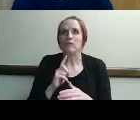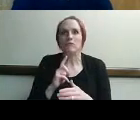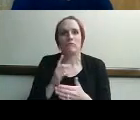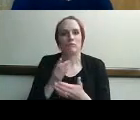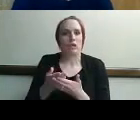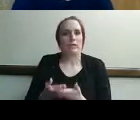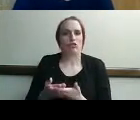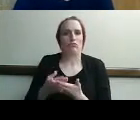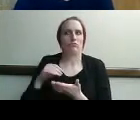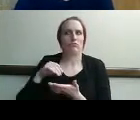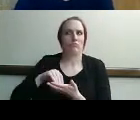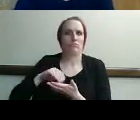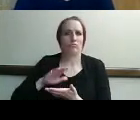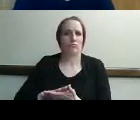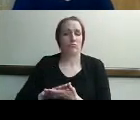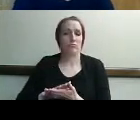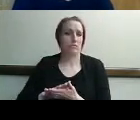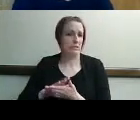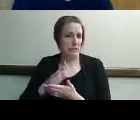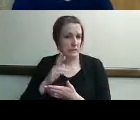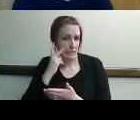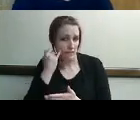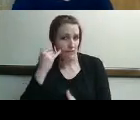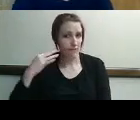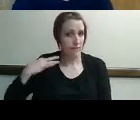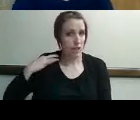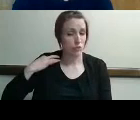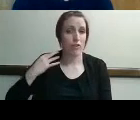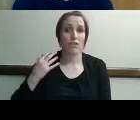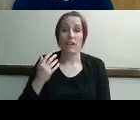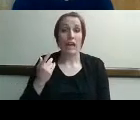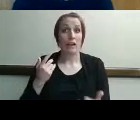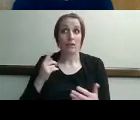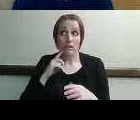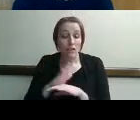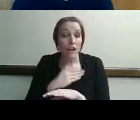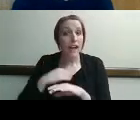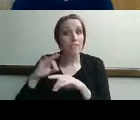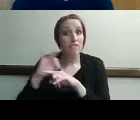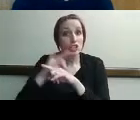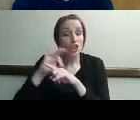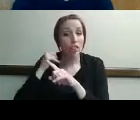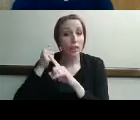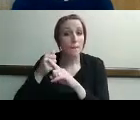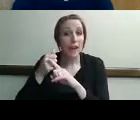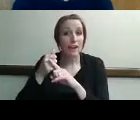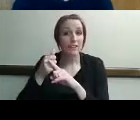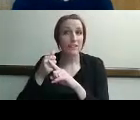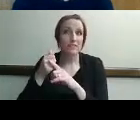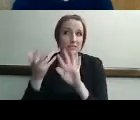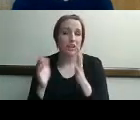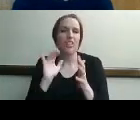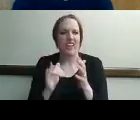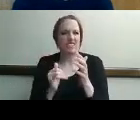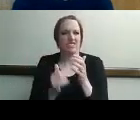and uh that functional component functional impact would be um probably the key piece to that